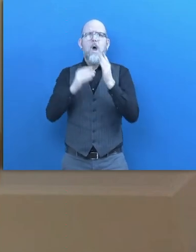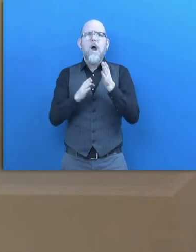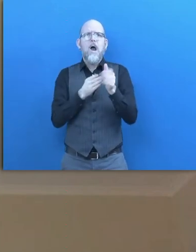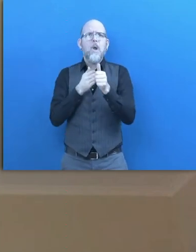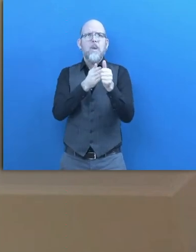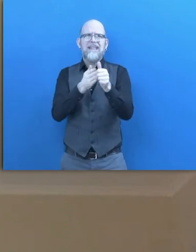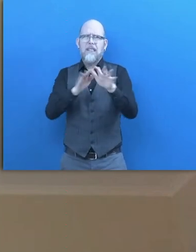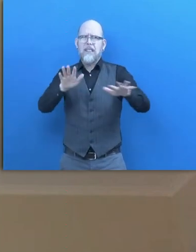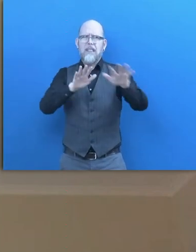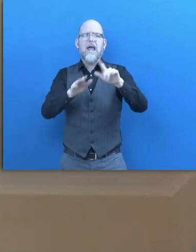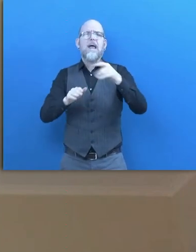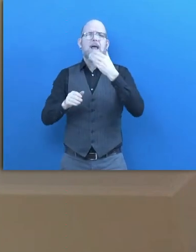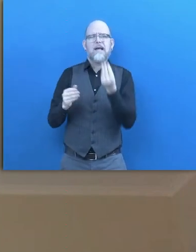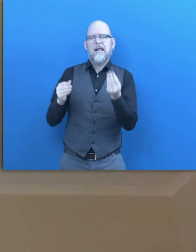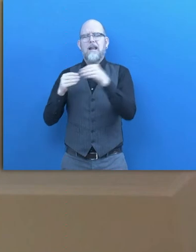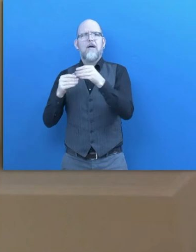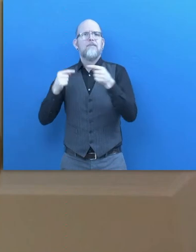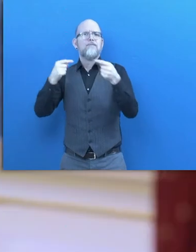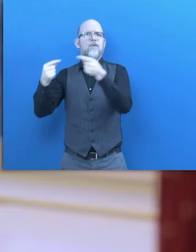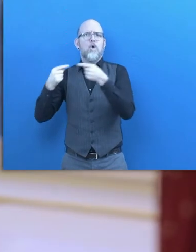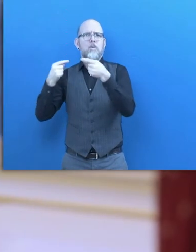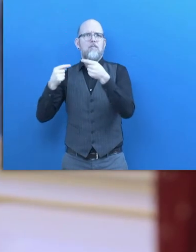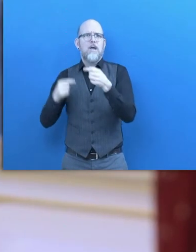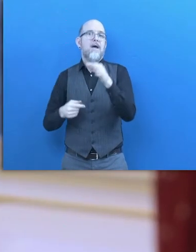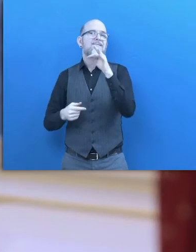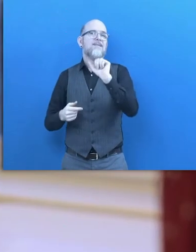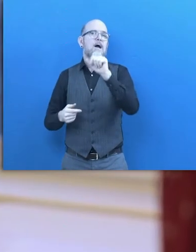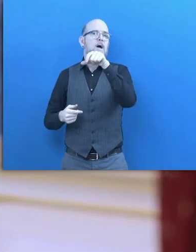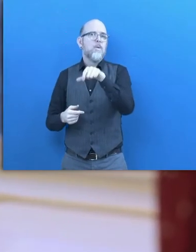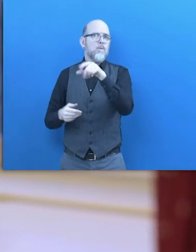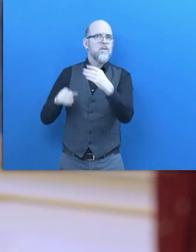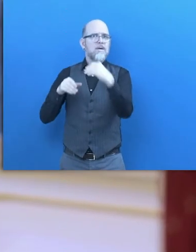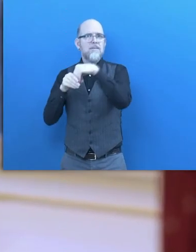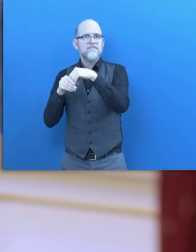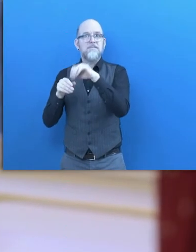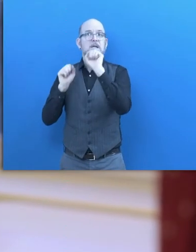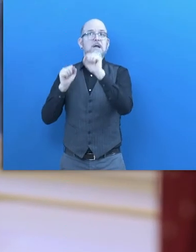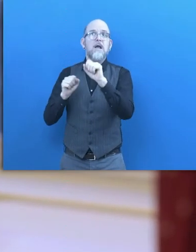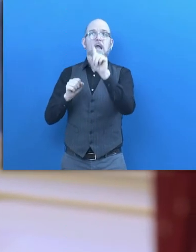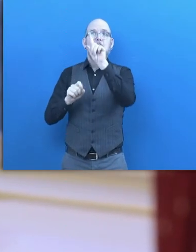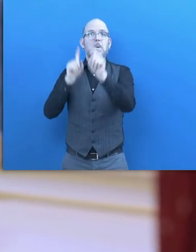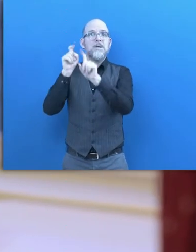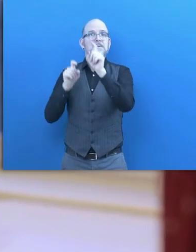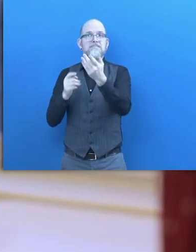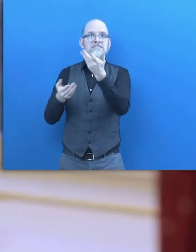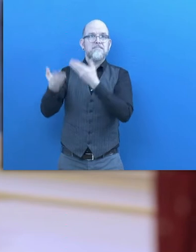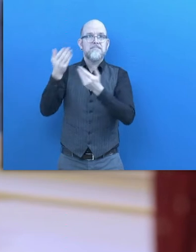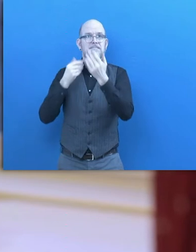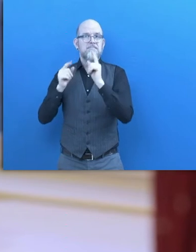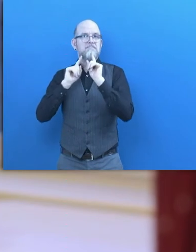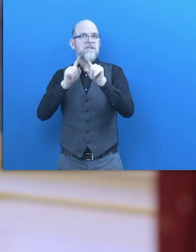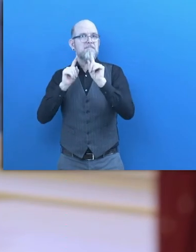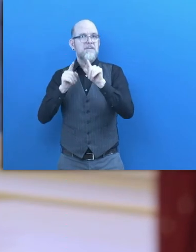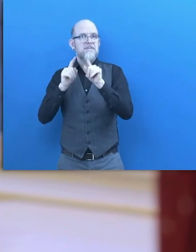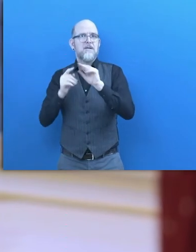forum, which allows interested users to ask a question. And over time, we have now stored